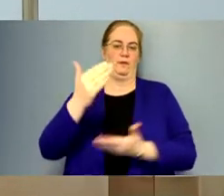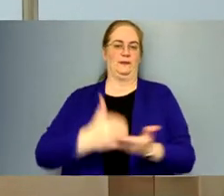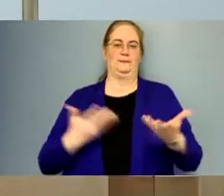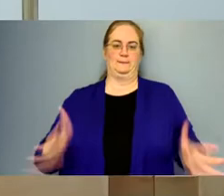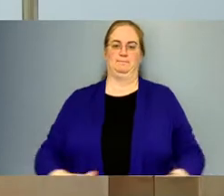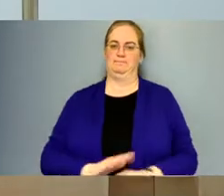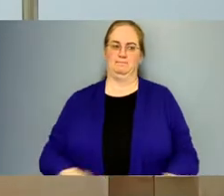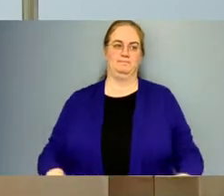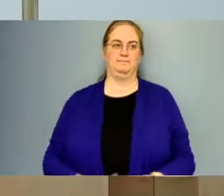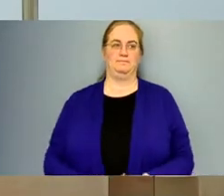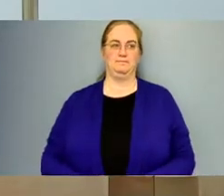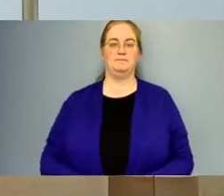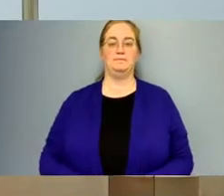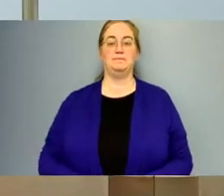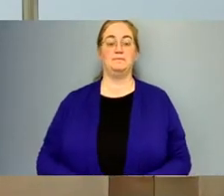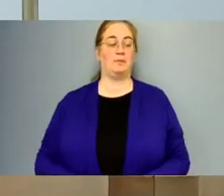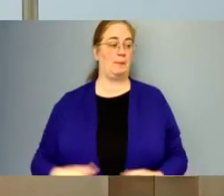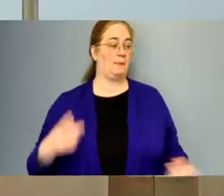Questions?